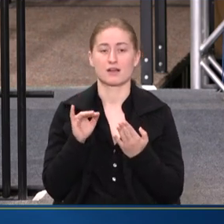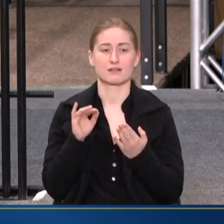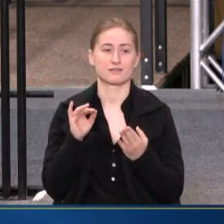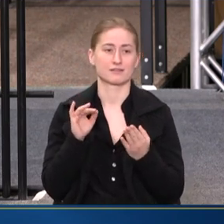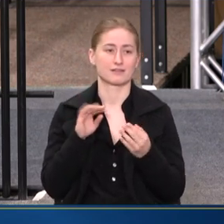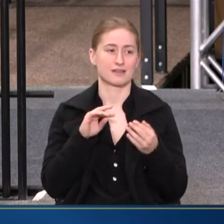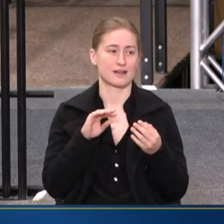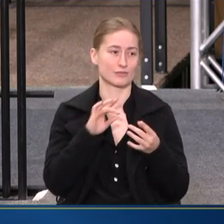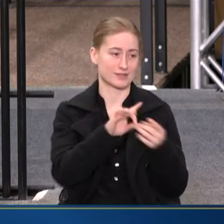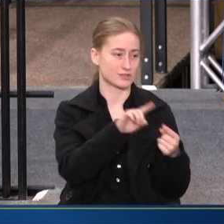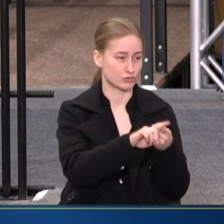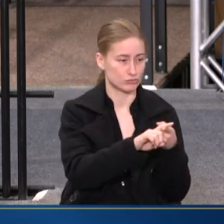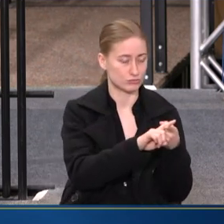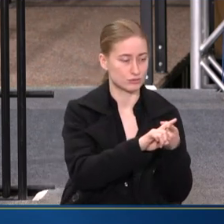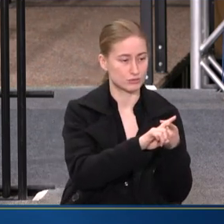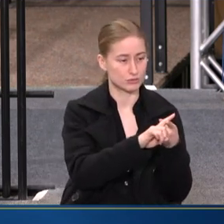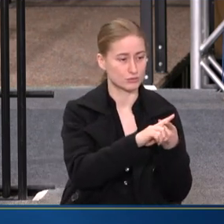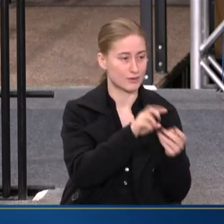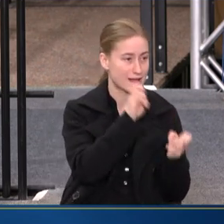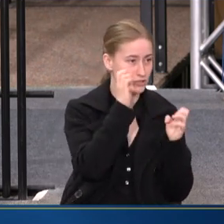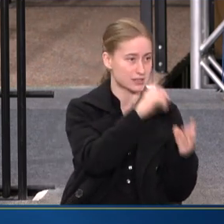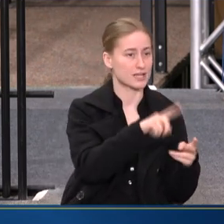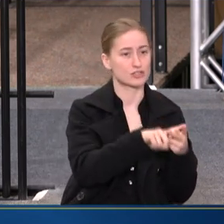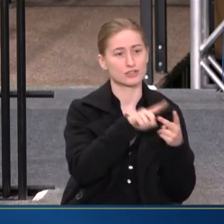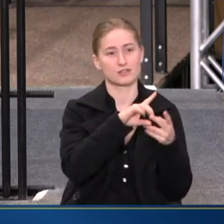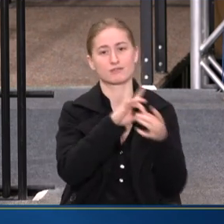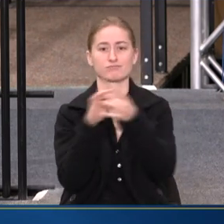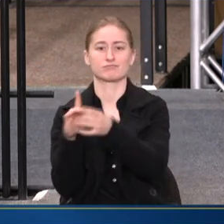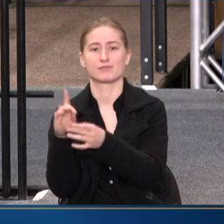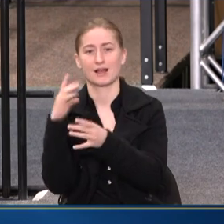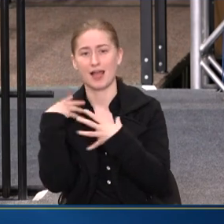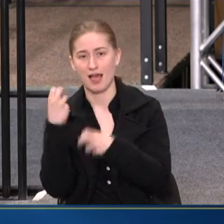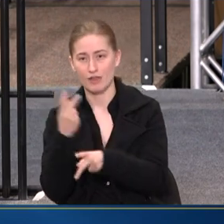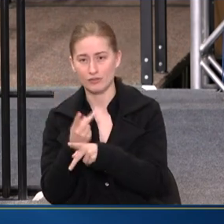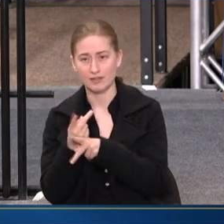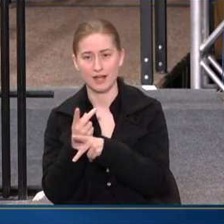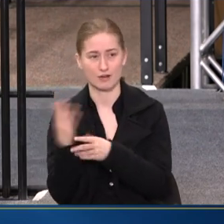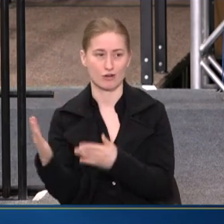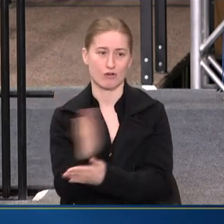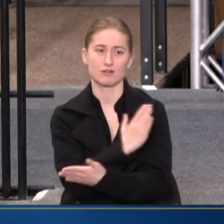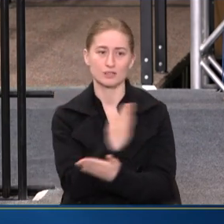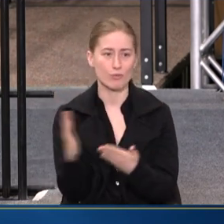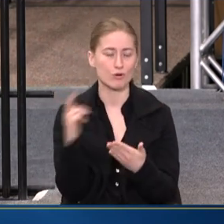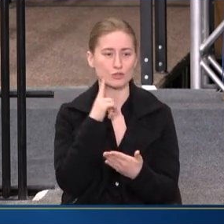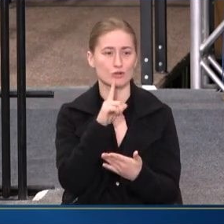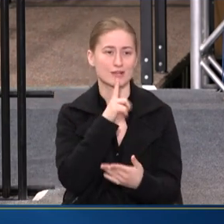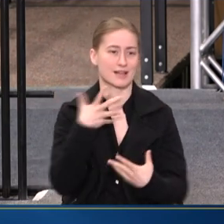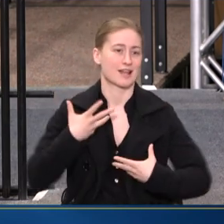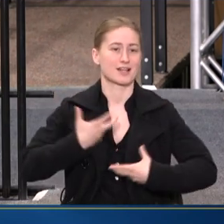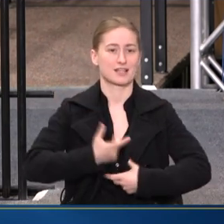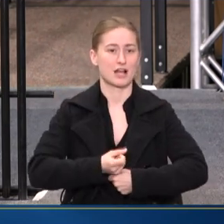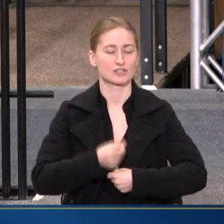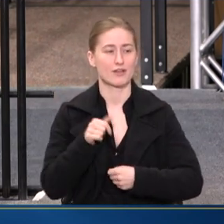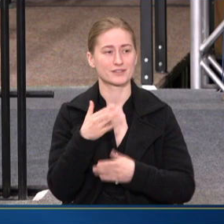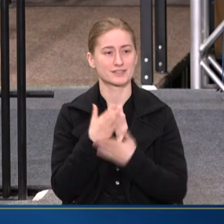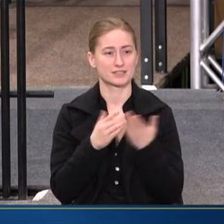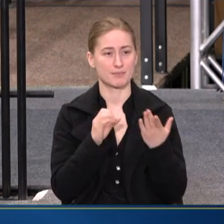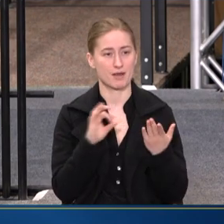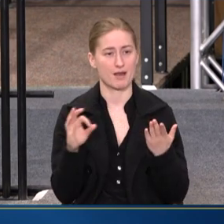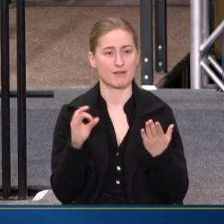EDUCATION, EXTENDS TO OUR HEALTH CARE, AND ACROSS THE BOARD. SO IN A NUTSHELL, THIS IS REALLY AT